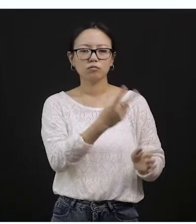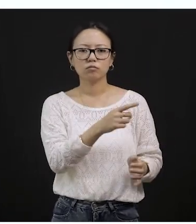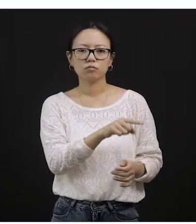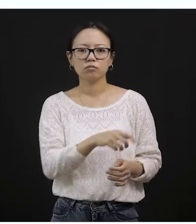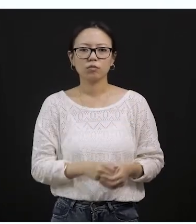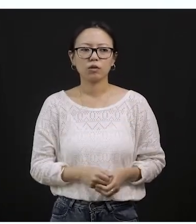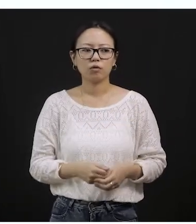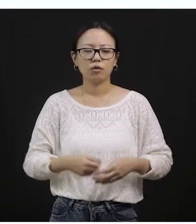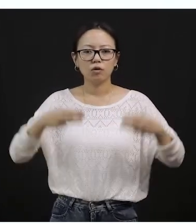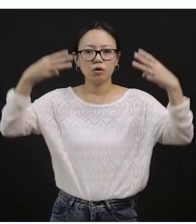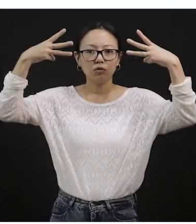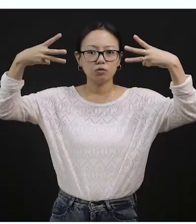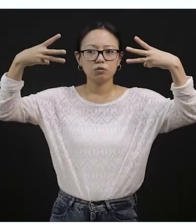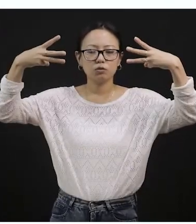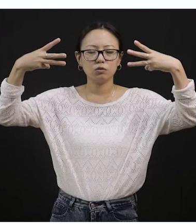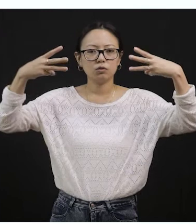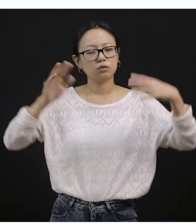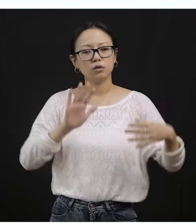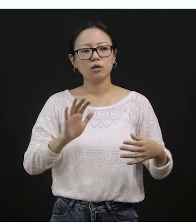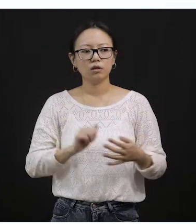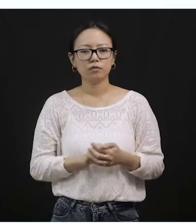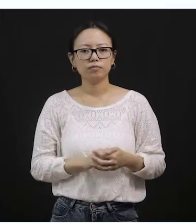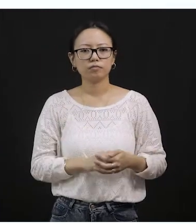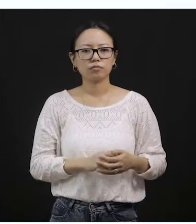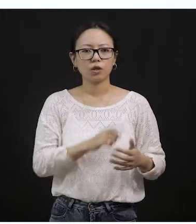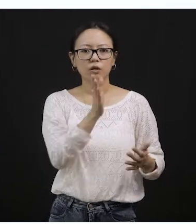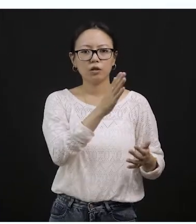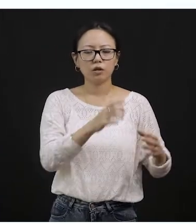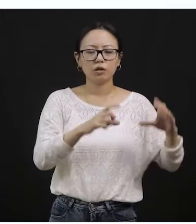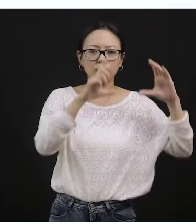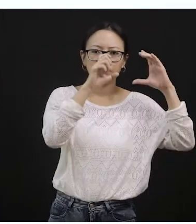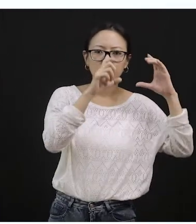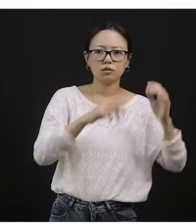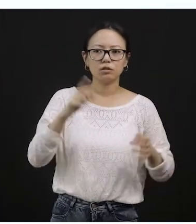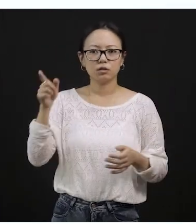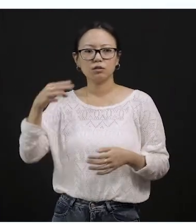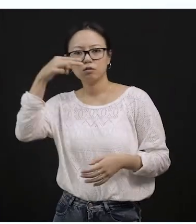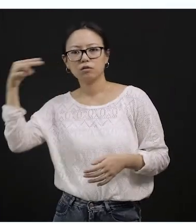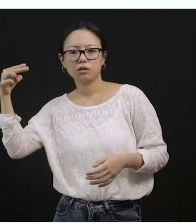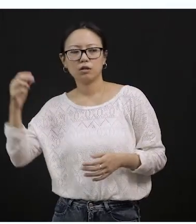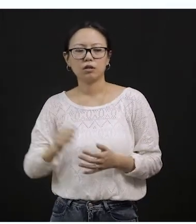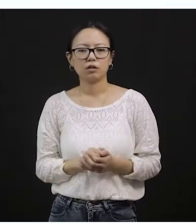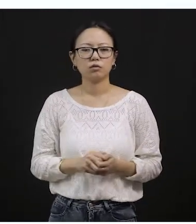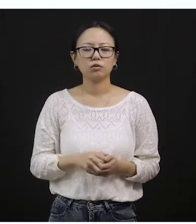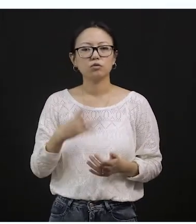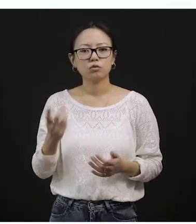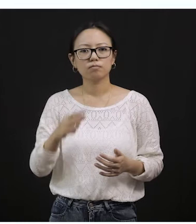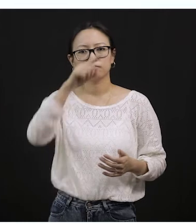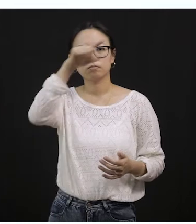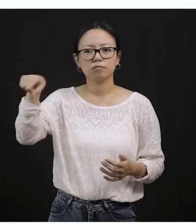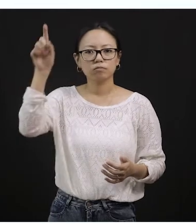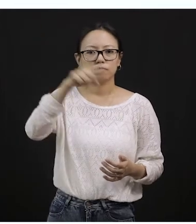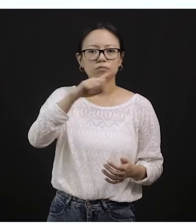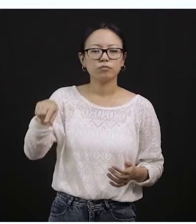a dog on the screen. The picture of a dog on the screen. So do you think a dog roars? Do you think a